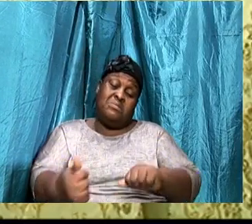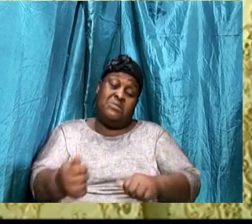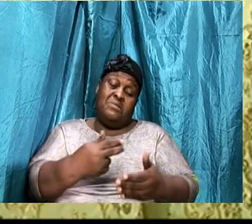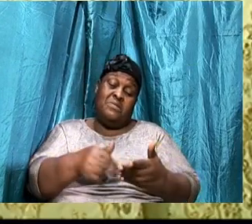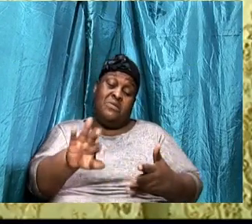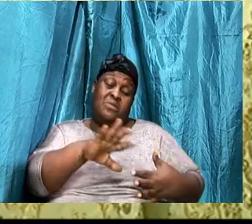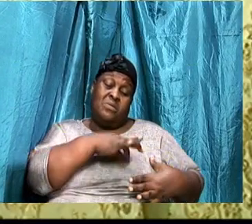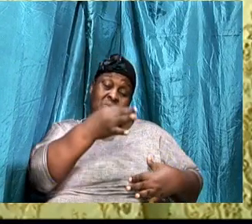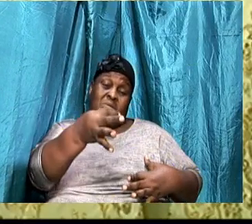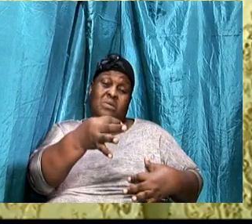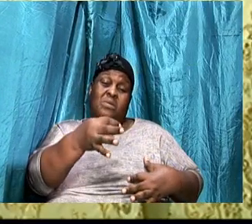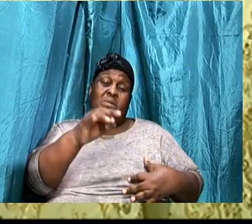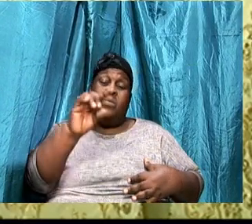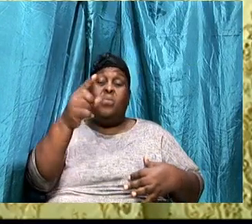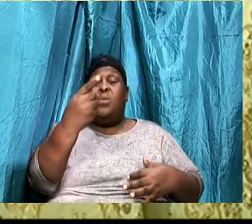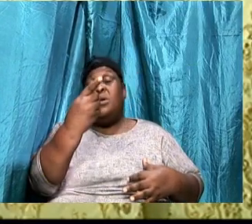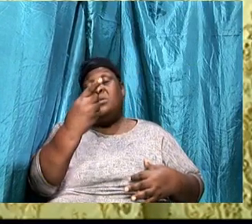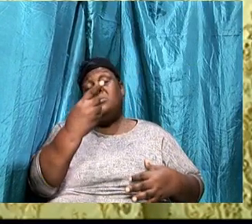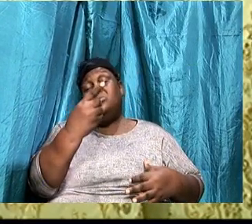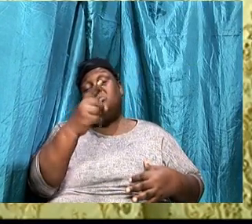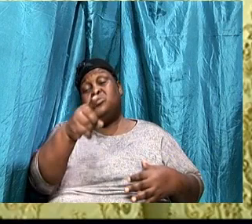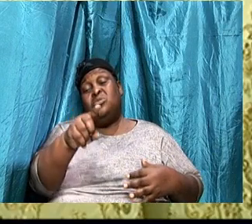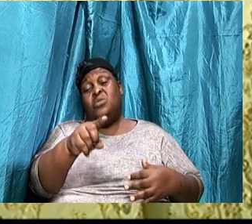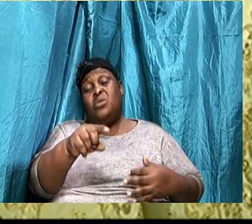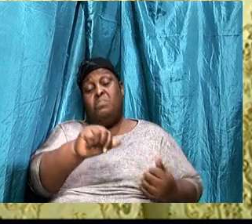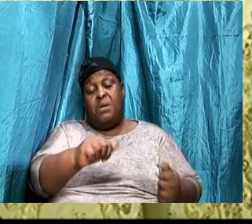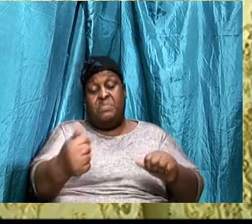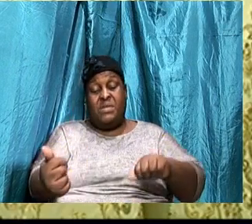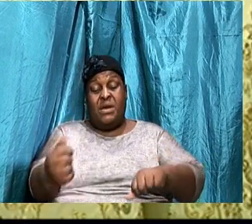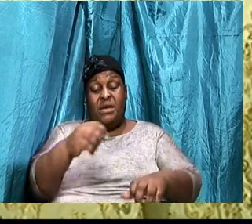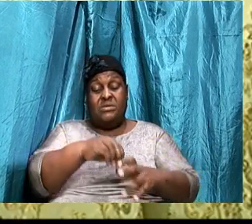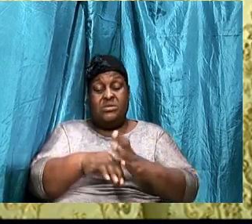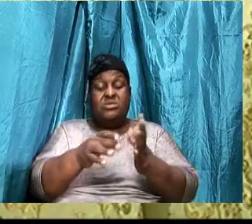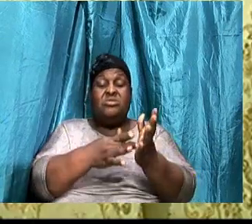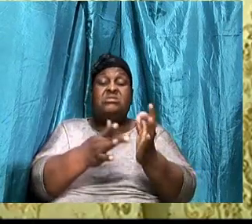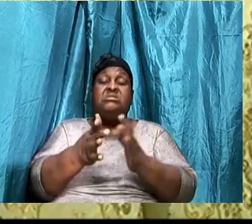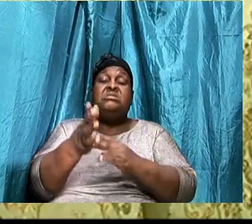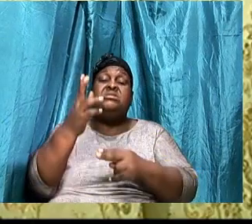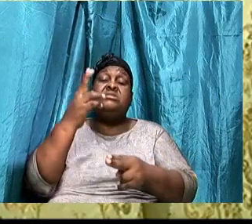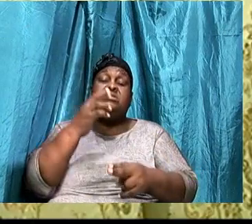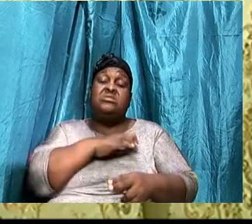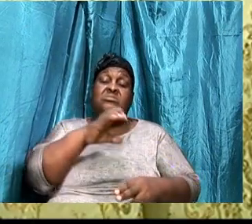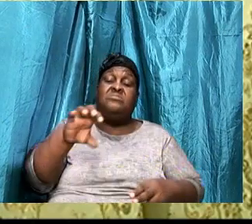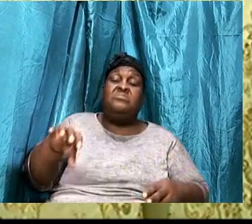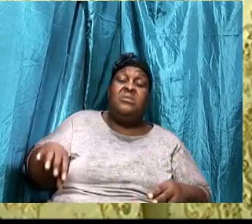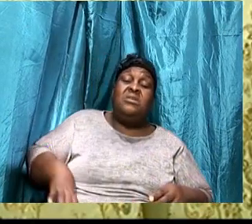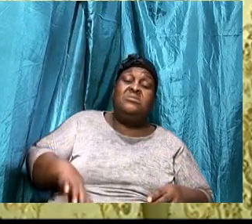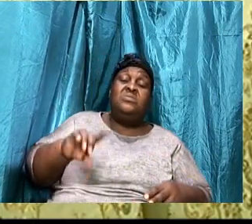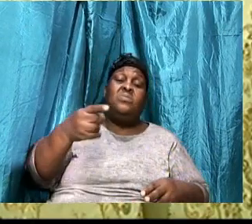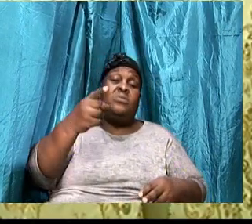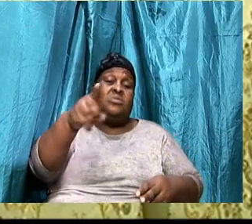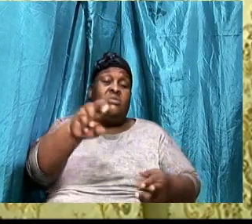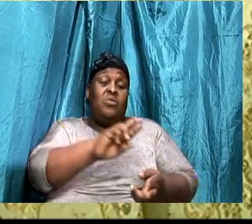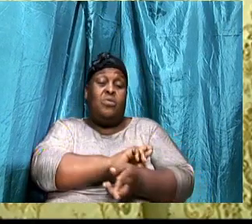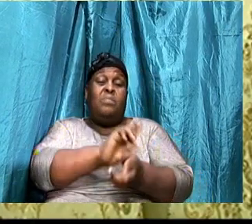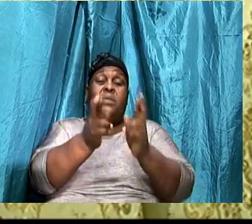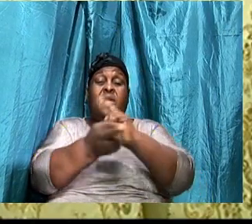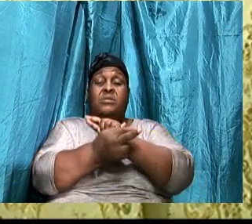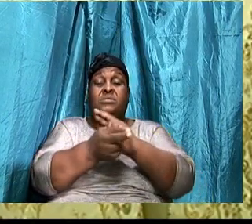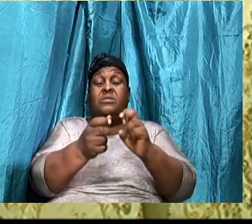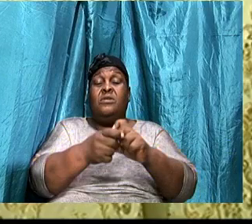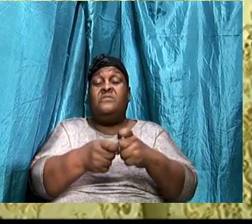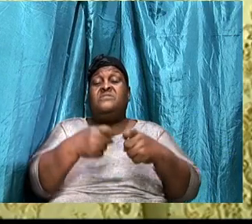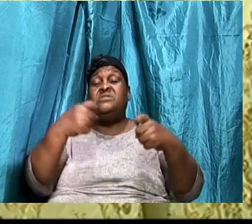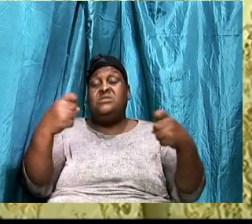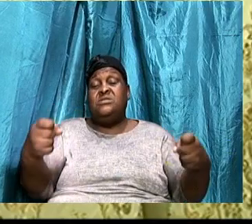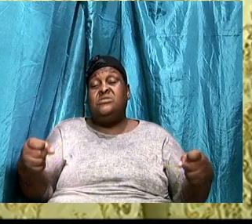repented of your sins, once you have been baptized in the name of Jesus Christ, you are a child of God. You